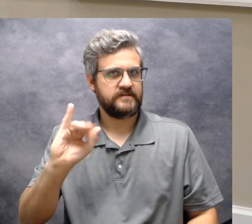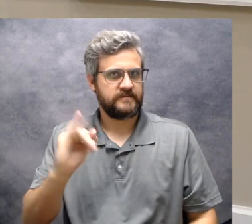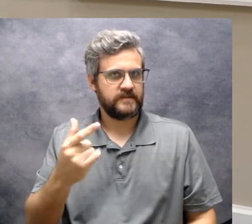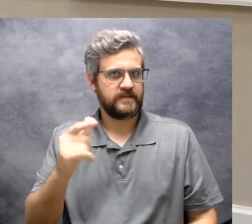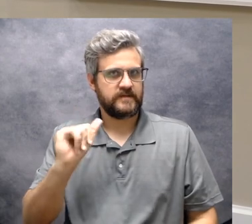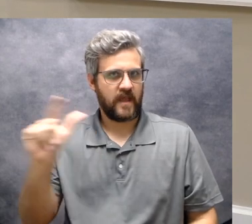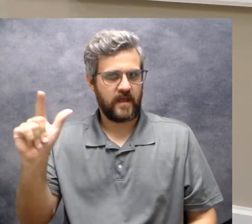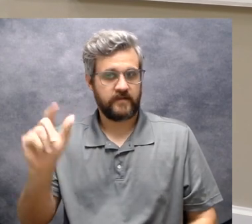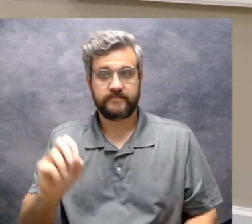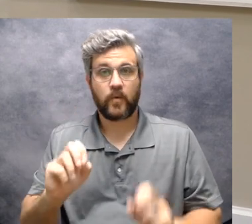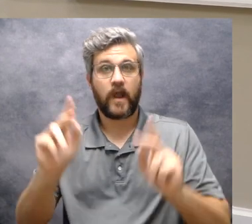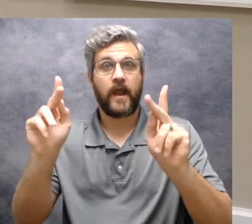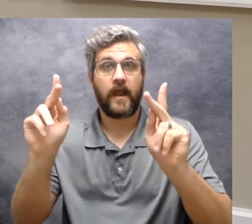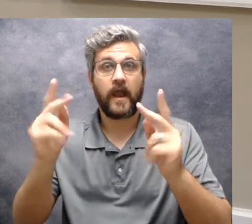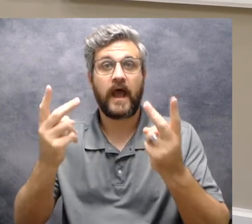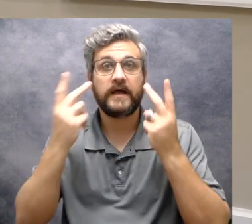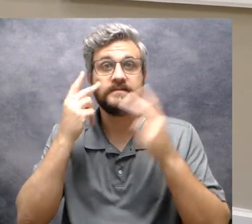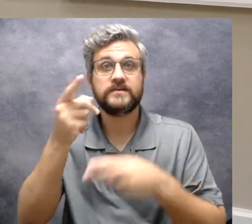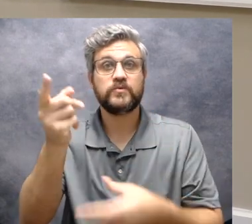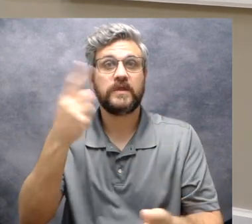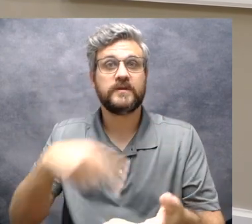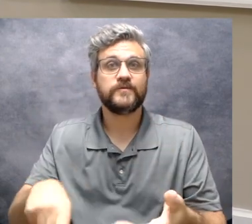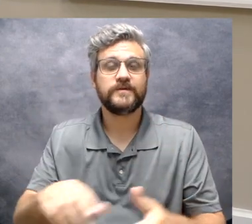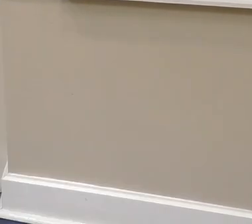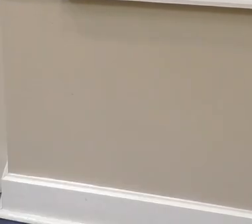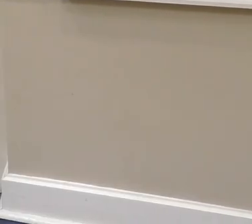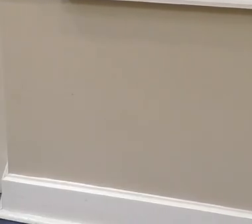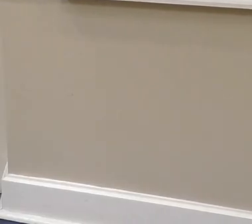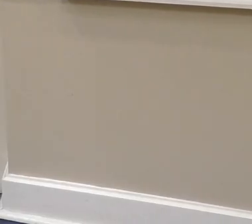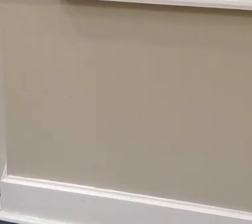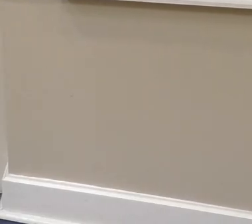Okay boys and girls, see you next week. good